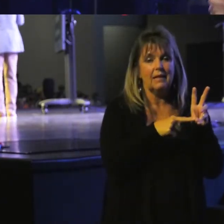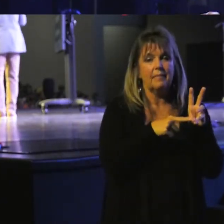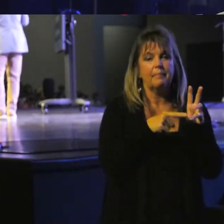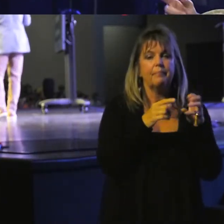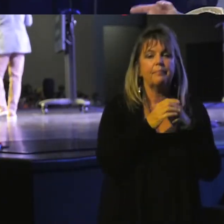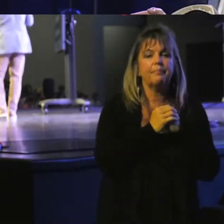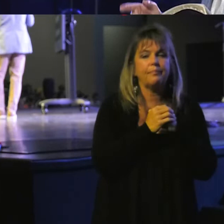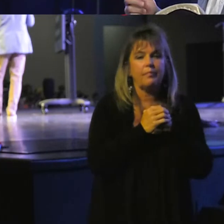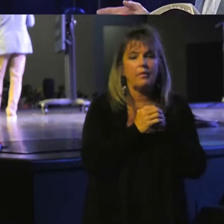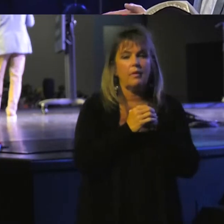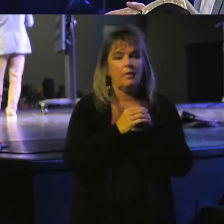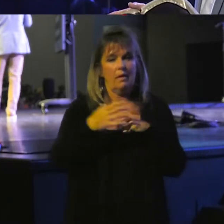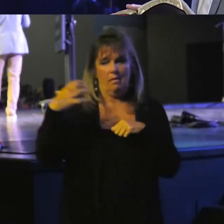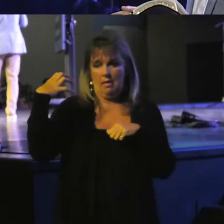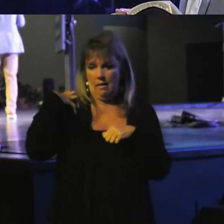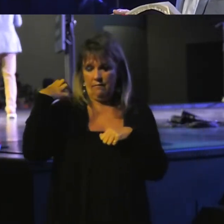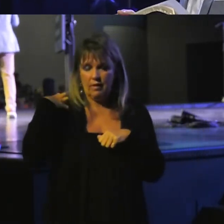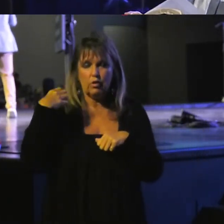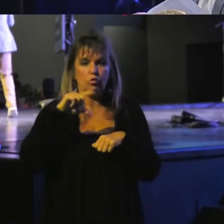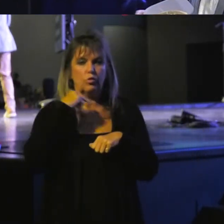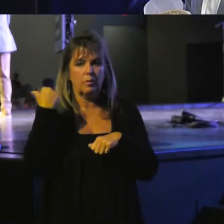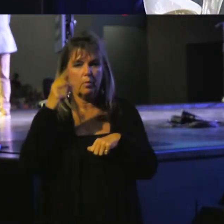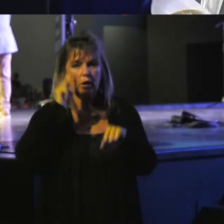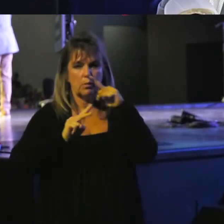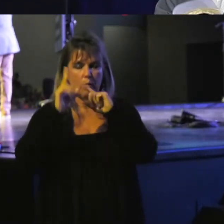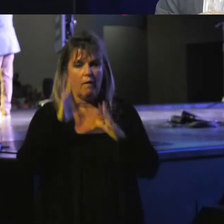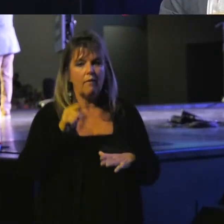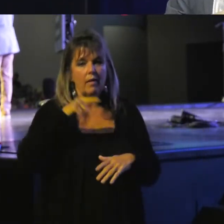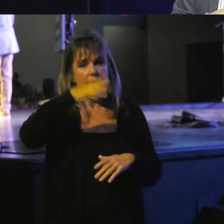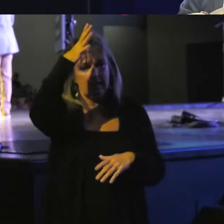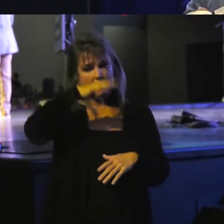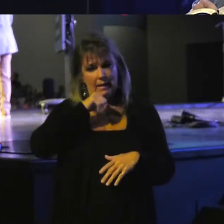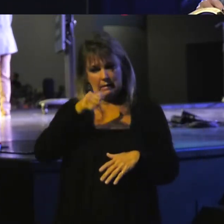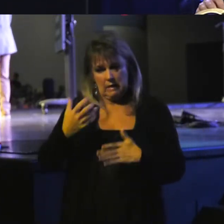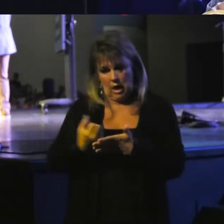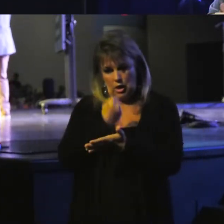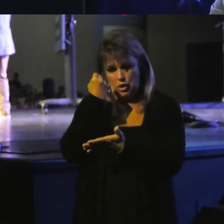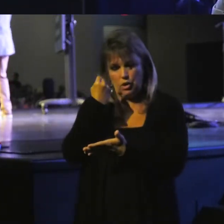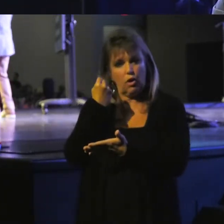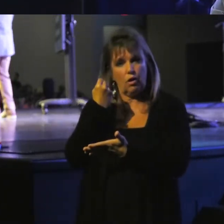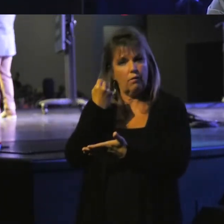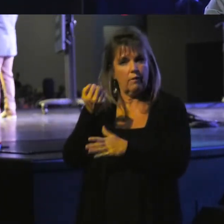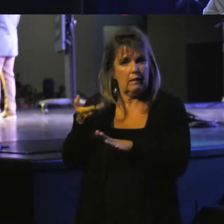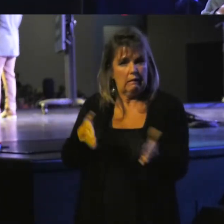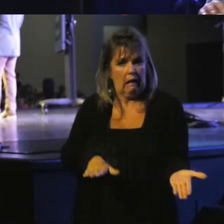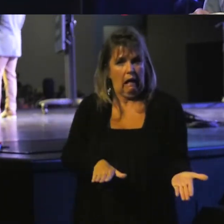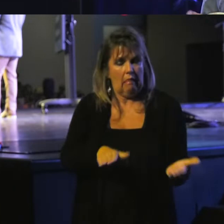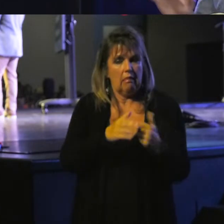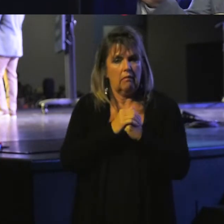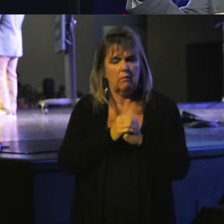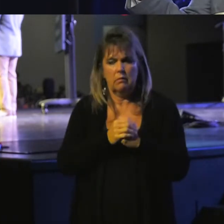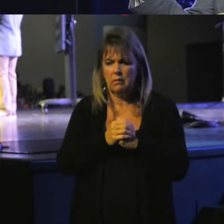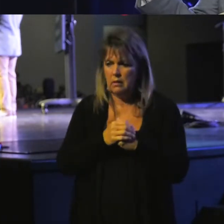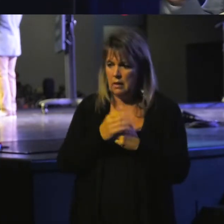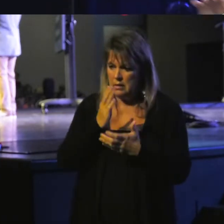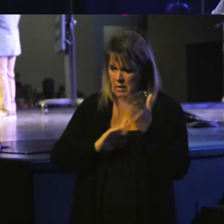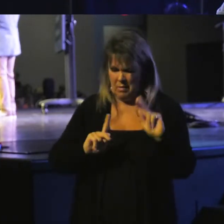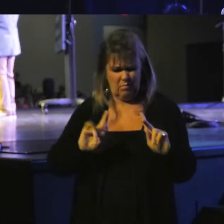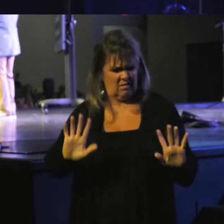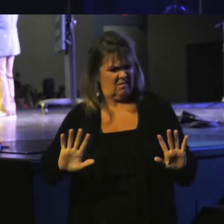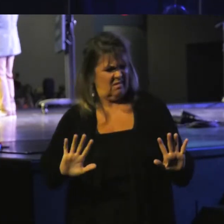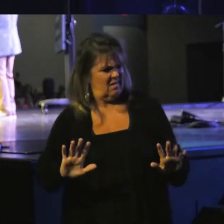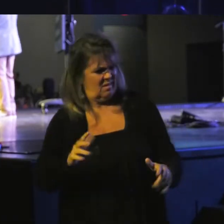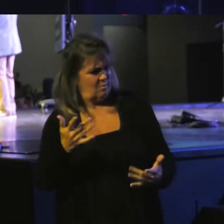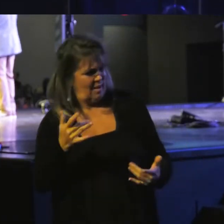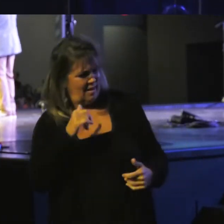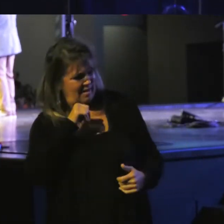officials of the people, the priests, the prophets, this man does not deserve the sentence of death. So some folks said, wait a minute, he doesn't deserve